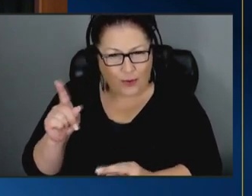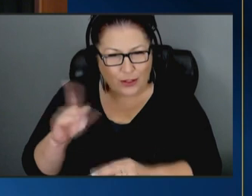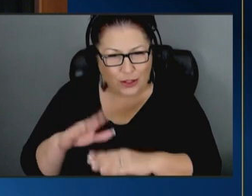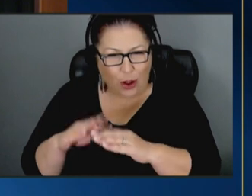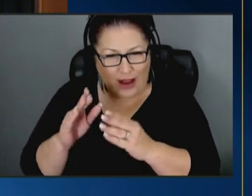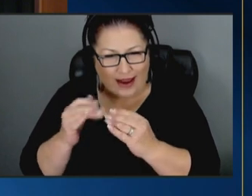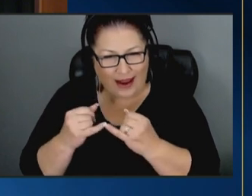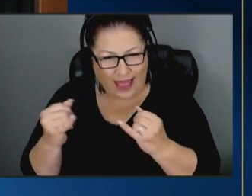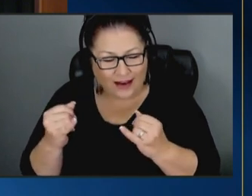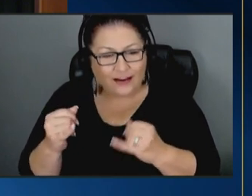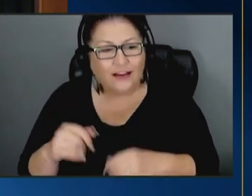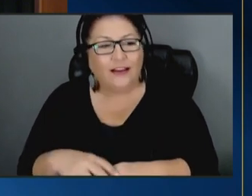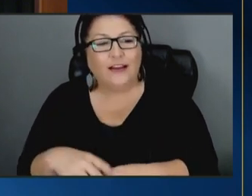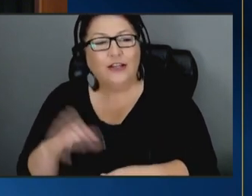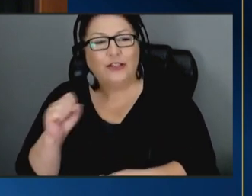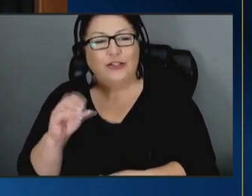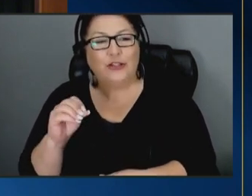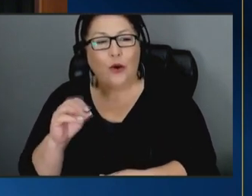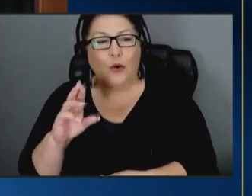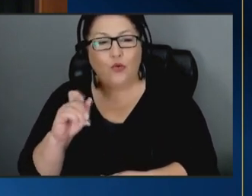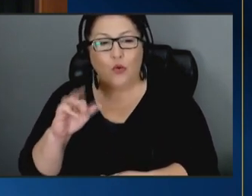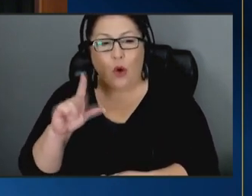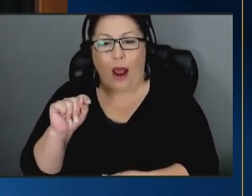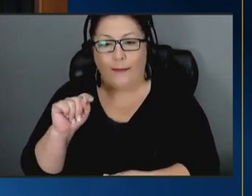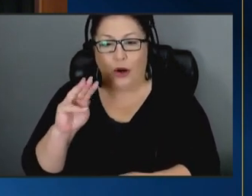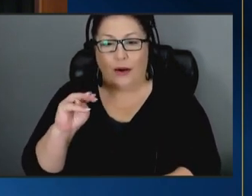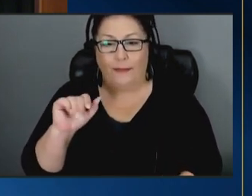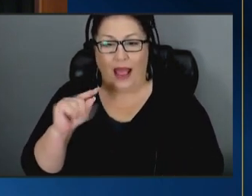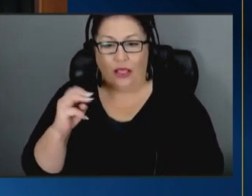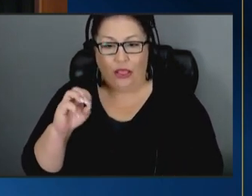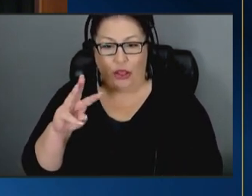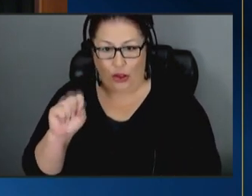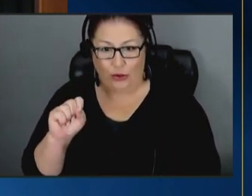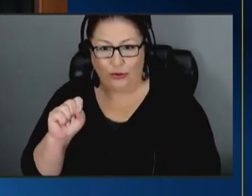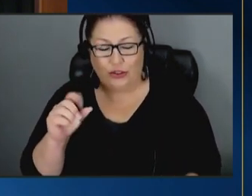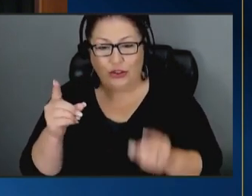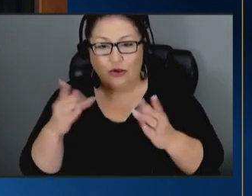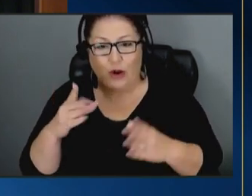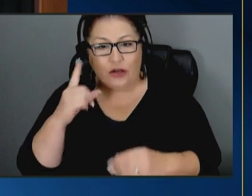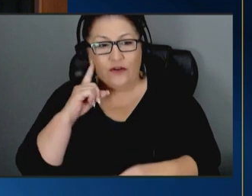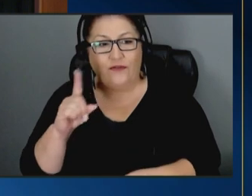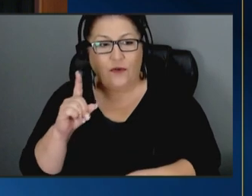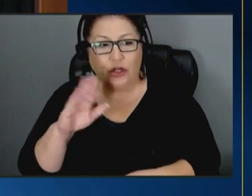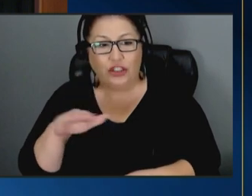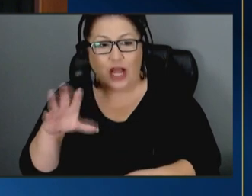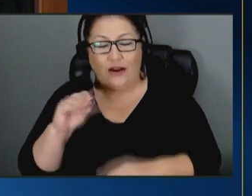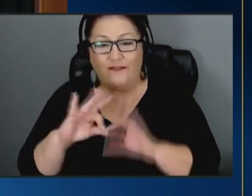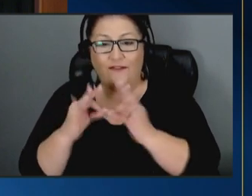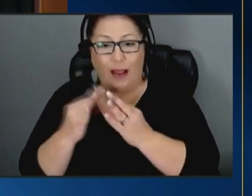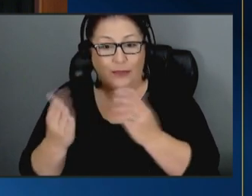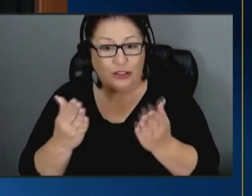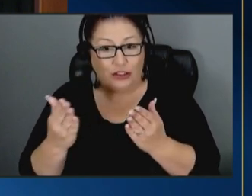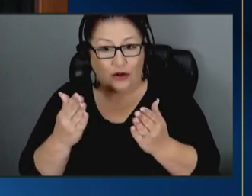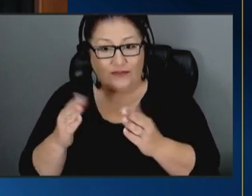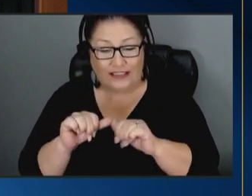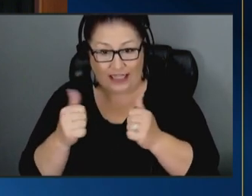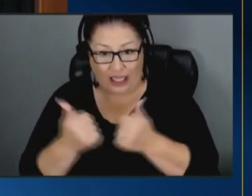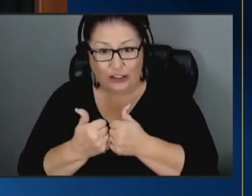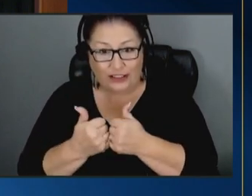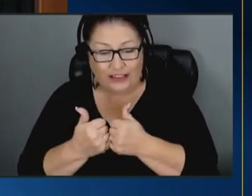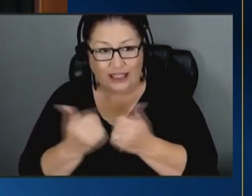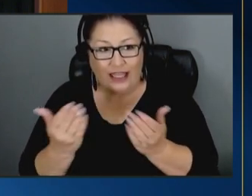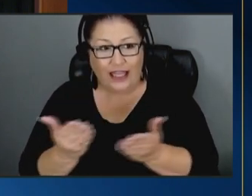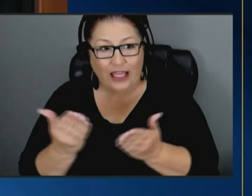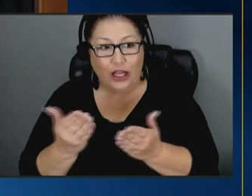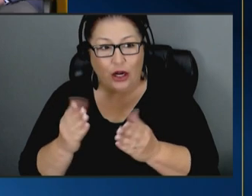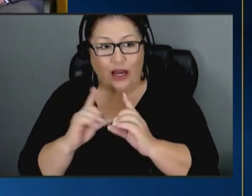so robert matthews director for child and family services agency here in